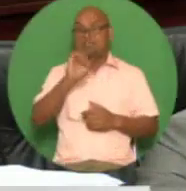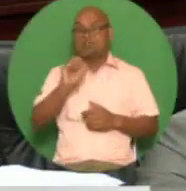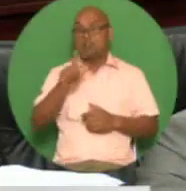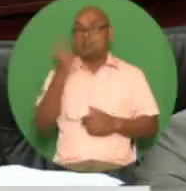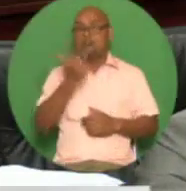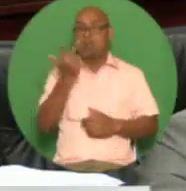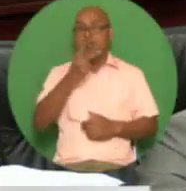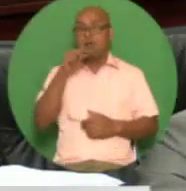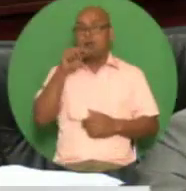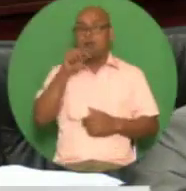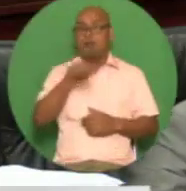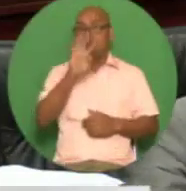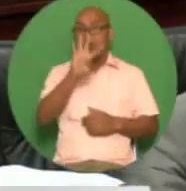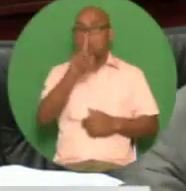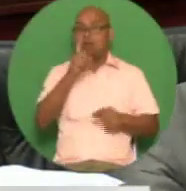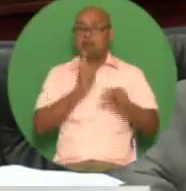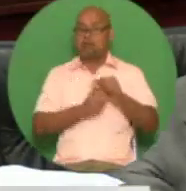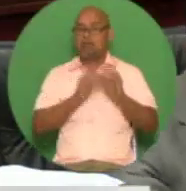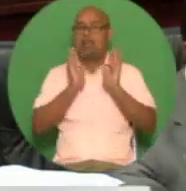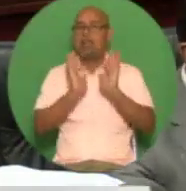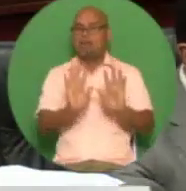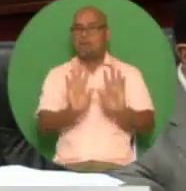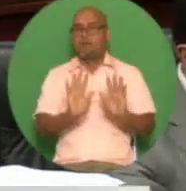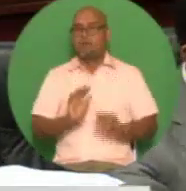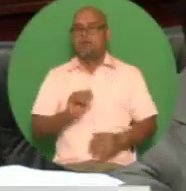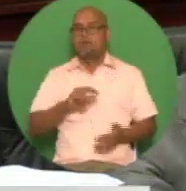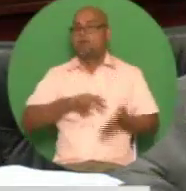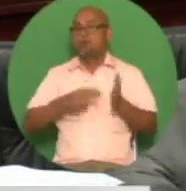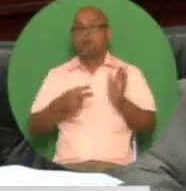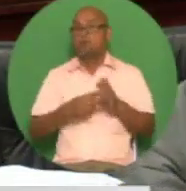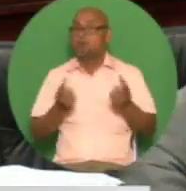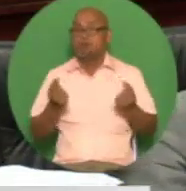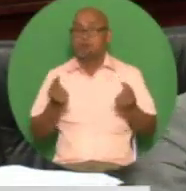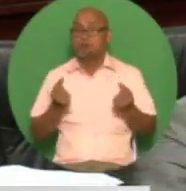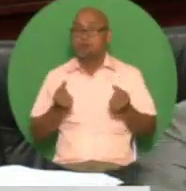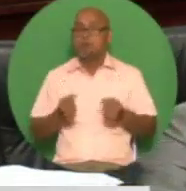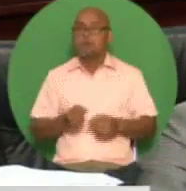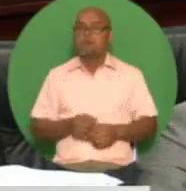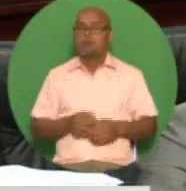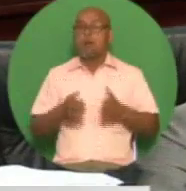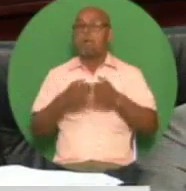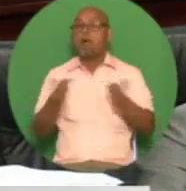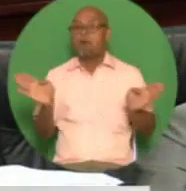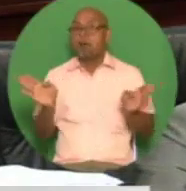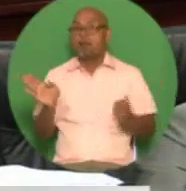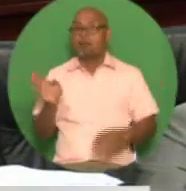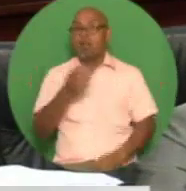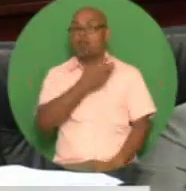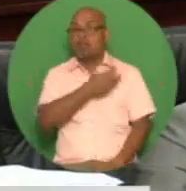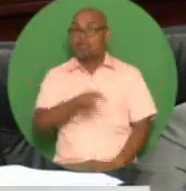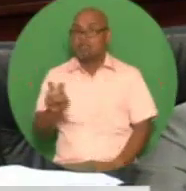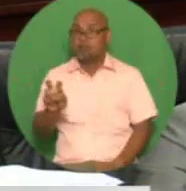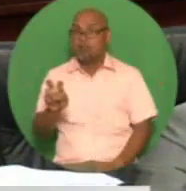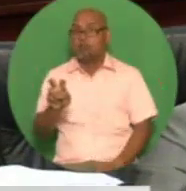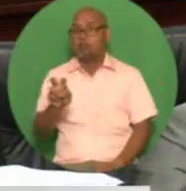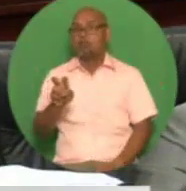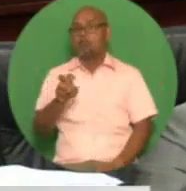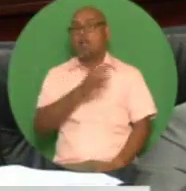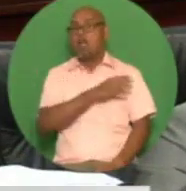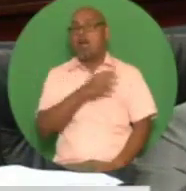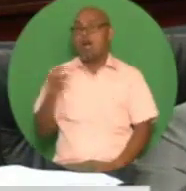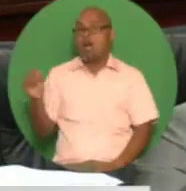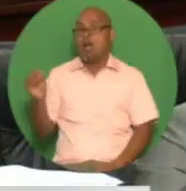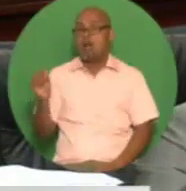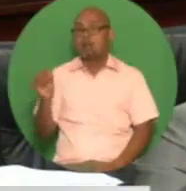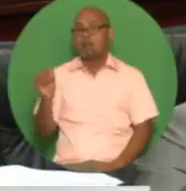and the cost of transport of consumer